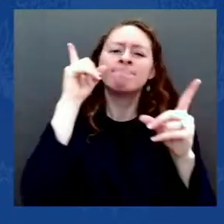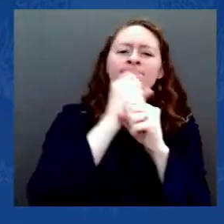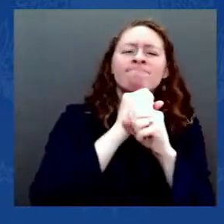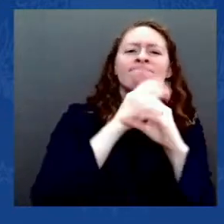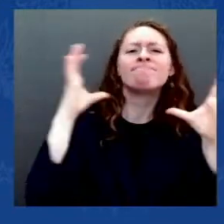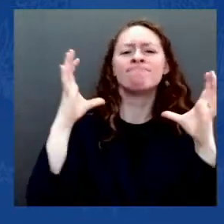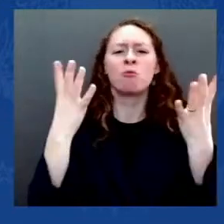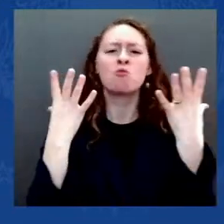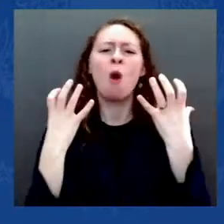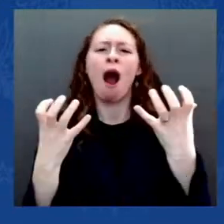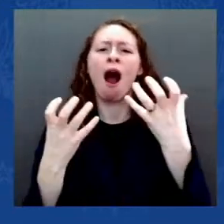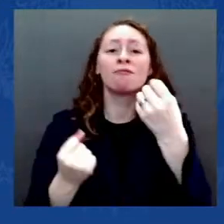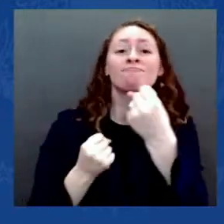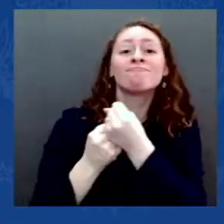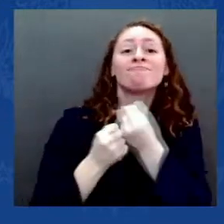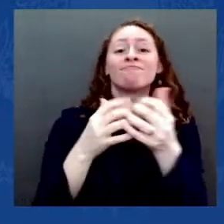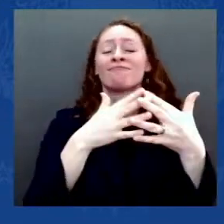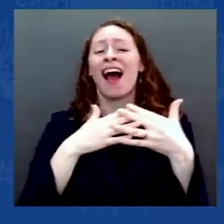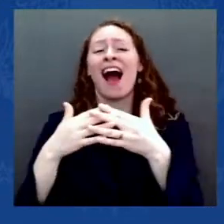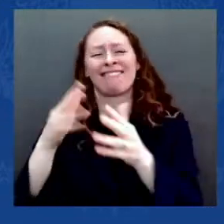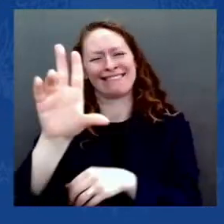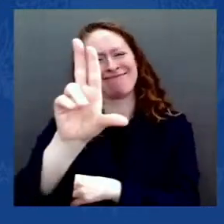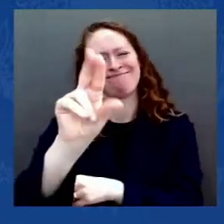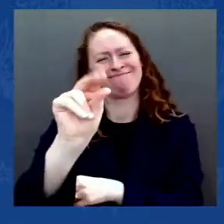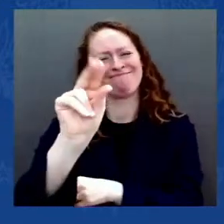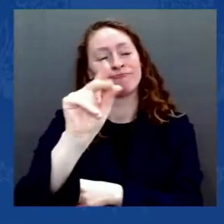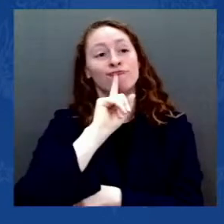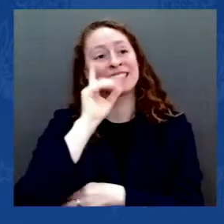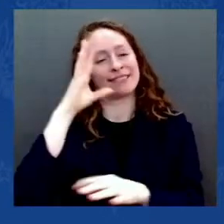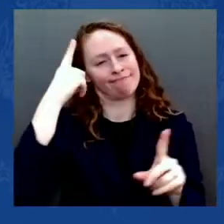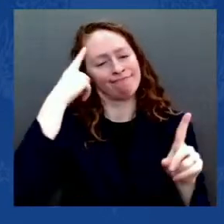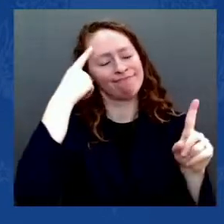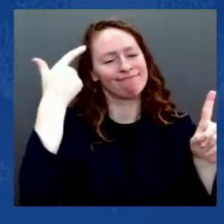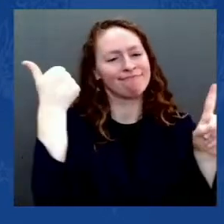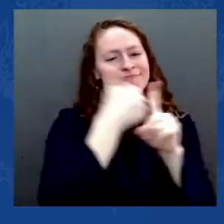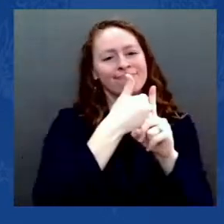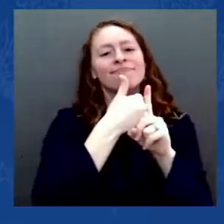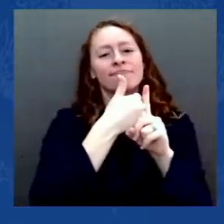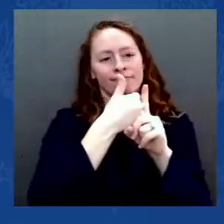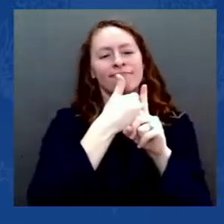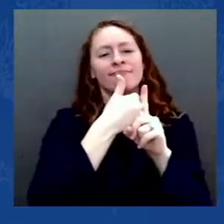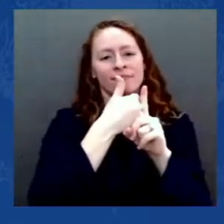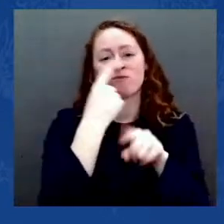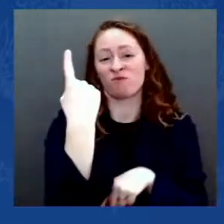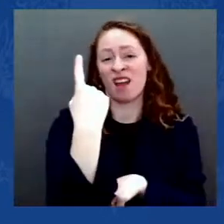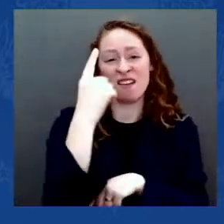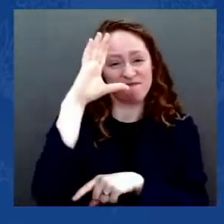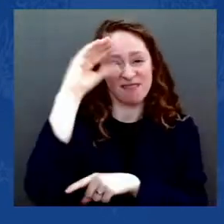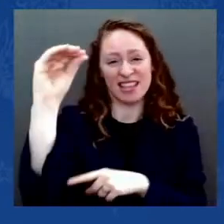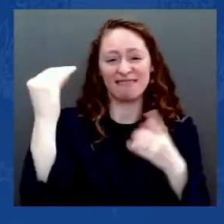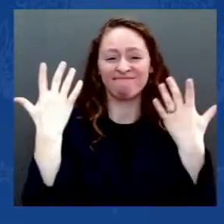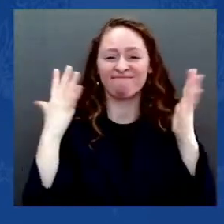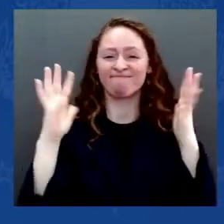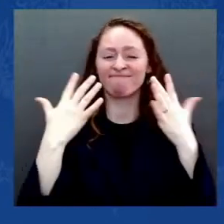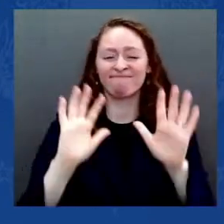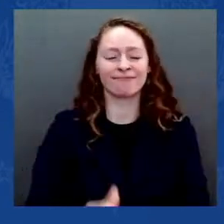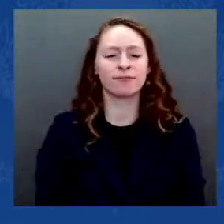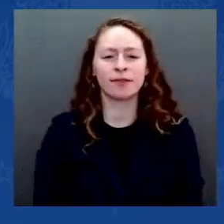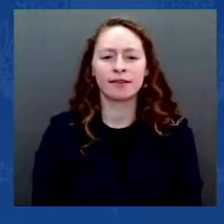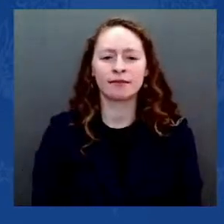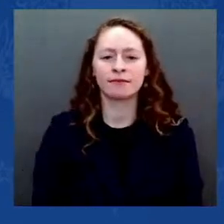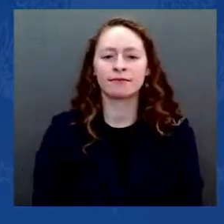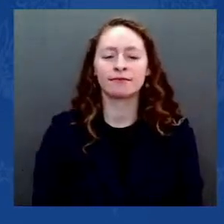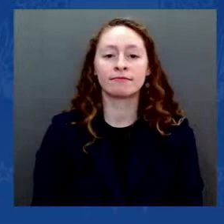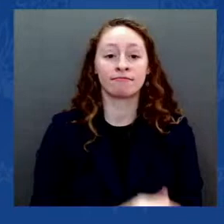Those who incited the mob, the real plotters who were desperate to deny the certification of this election